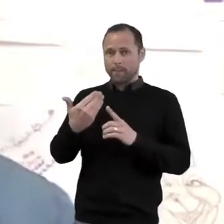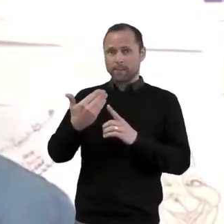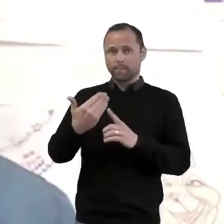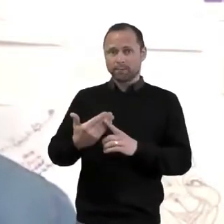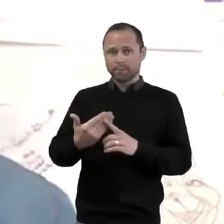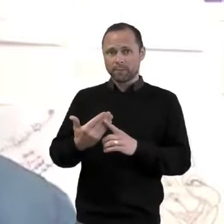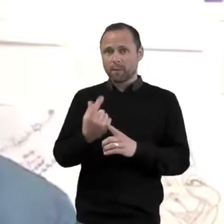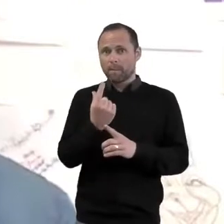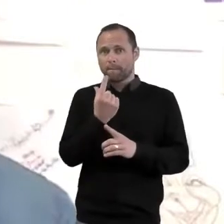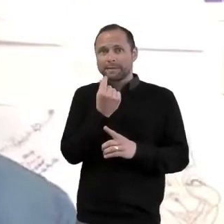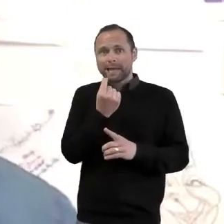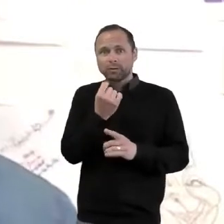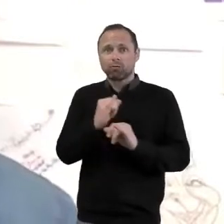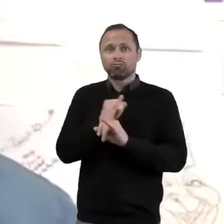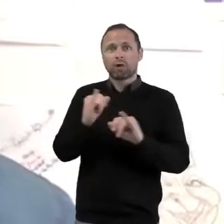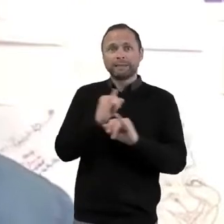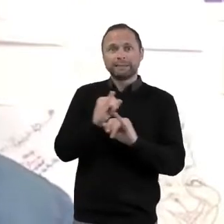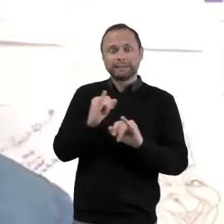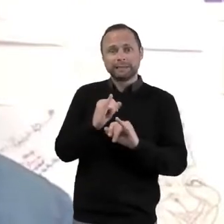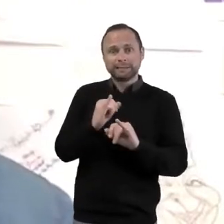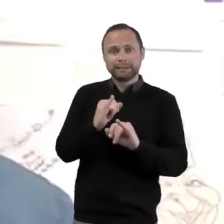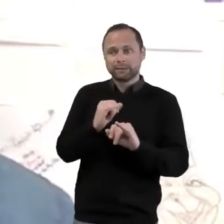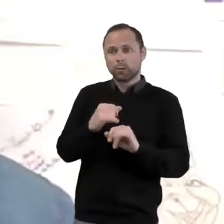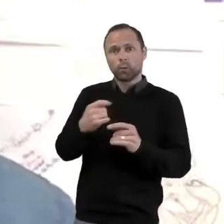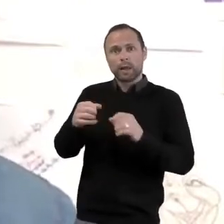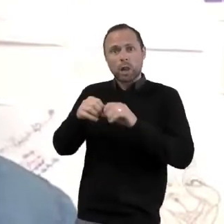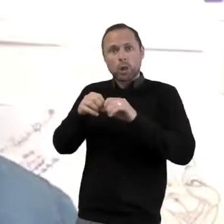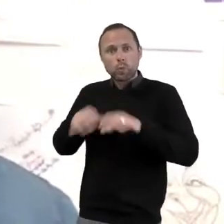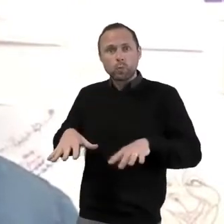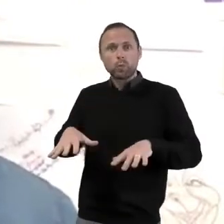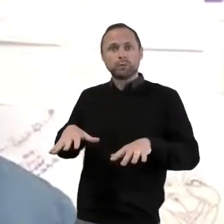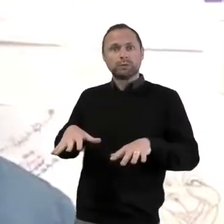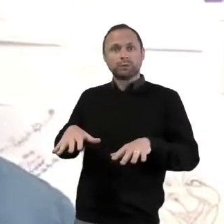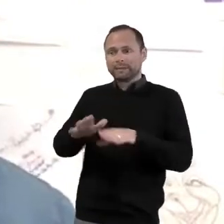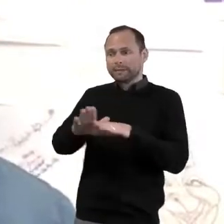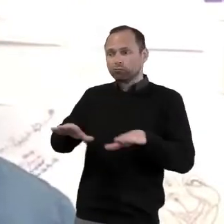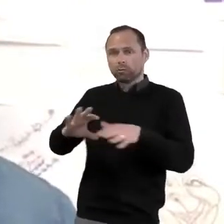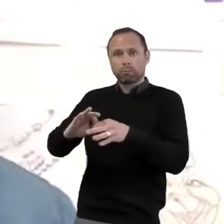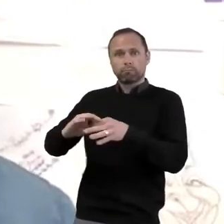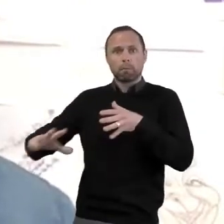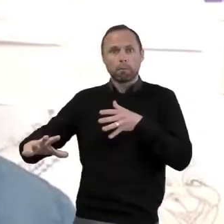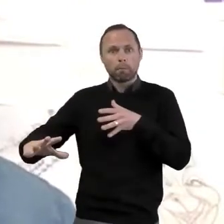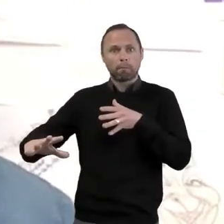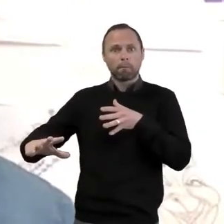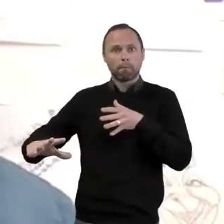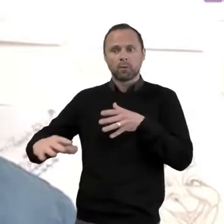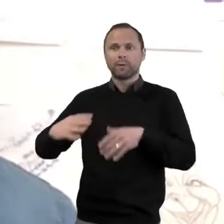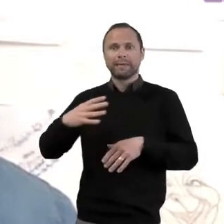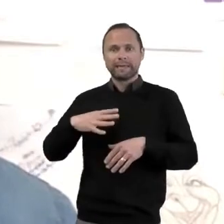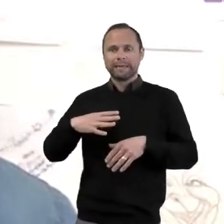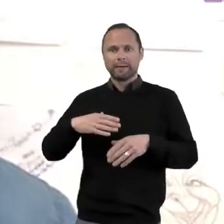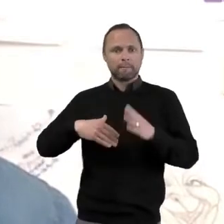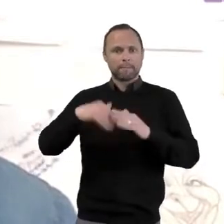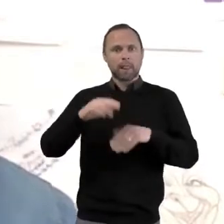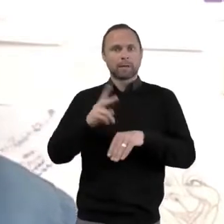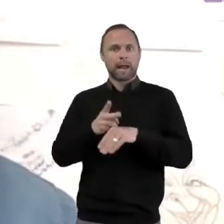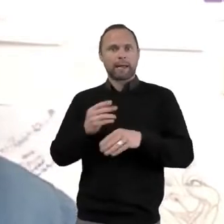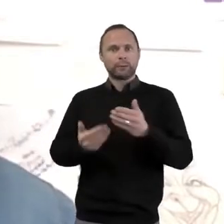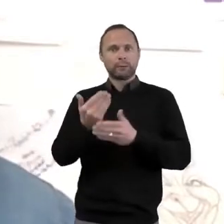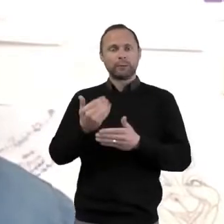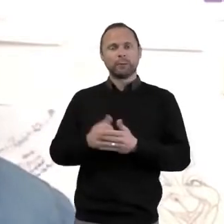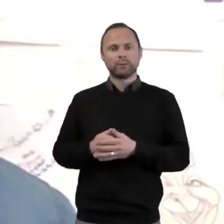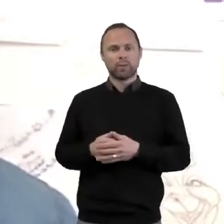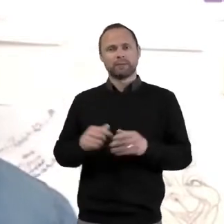of losing some generations if we don't rebuild. Either way we've entered into a new